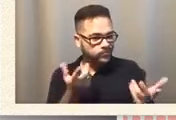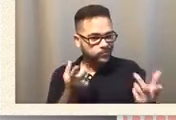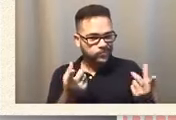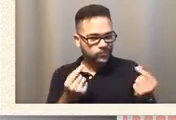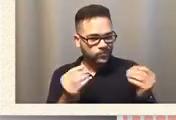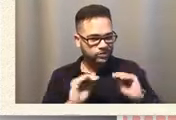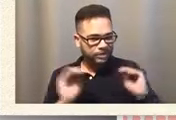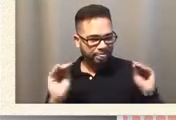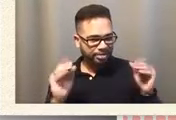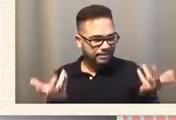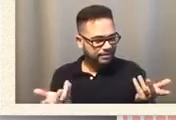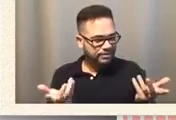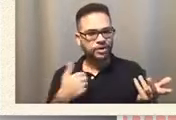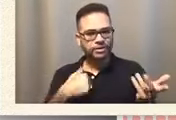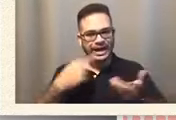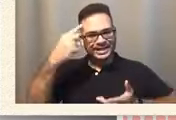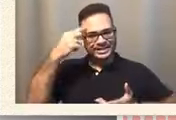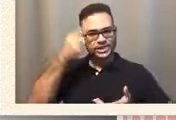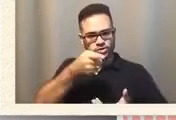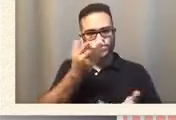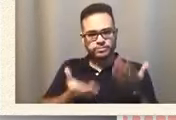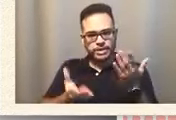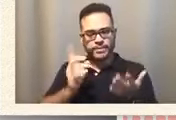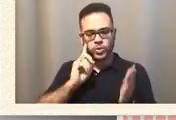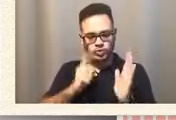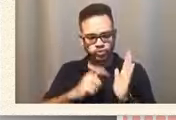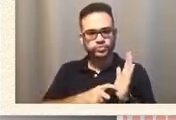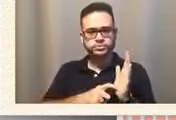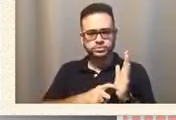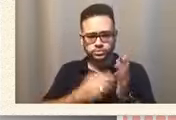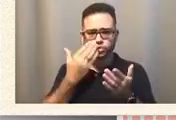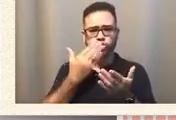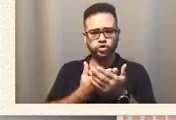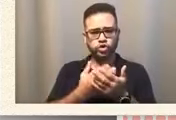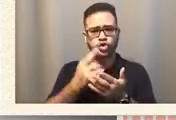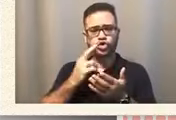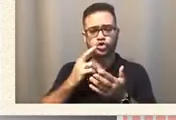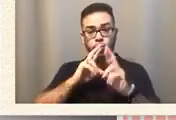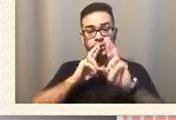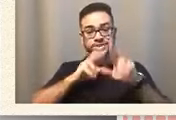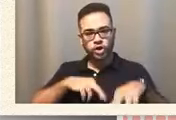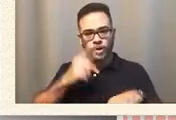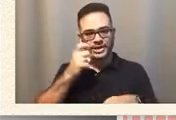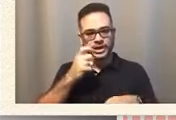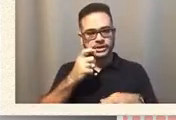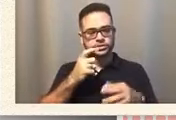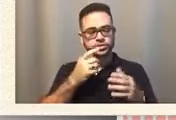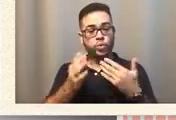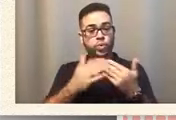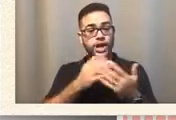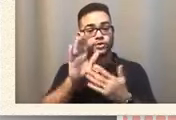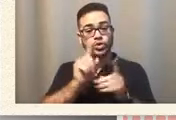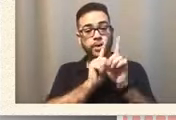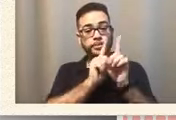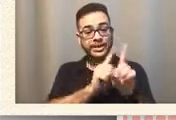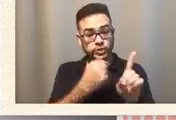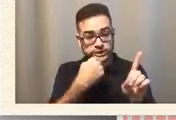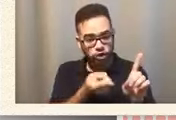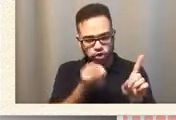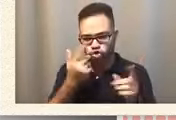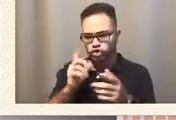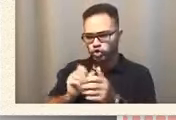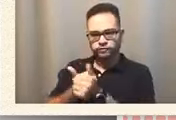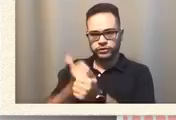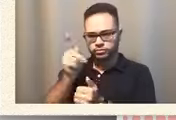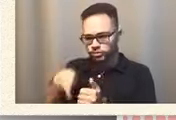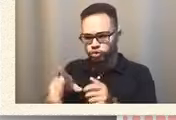you may be seeing a great results because you follow up on what your mentor tells you. Right. That's part of support as